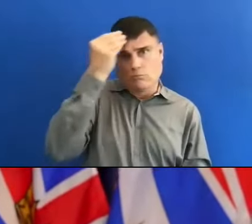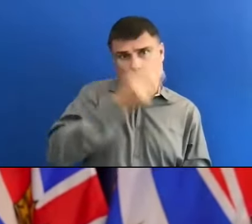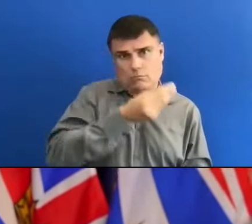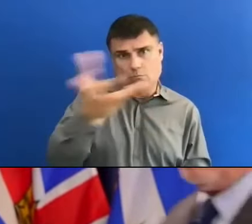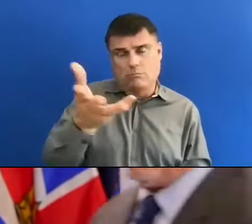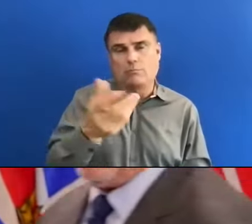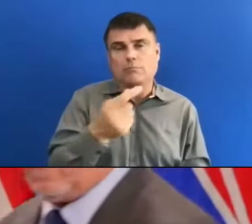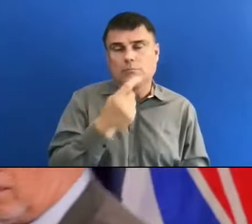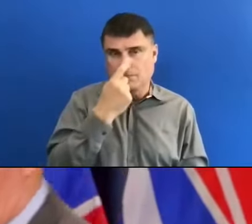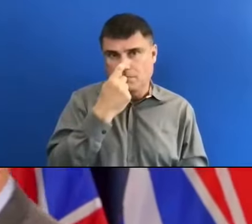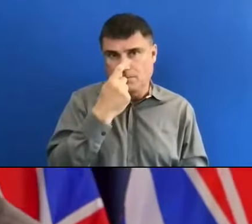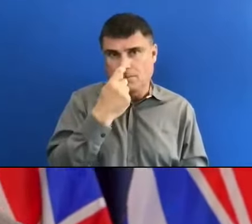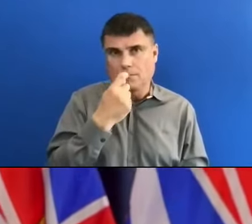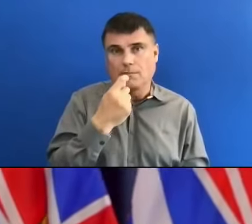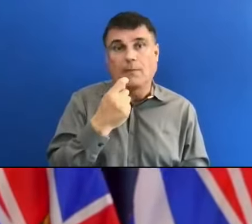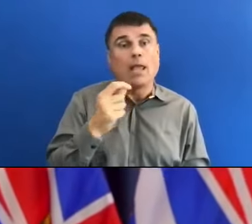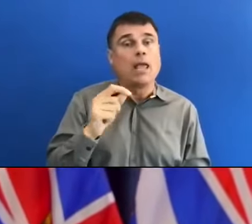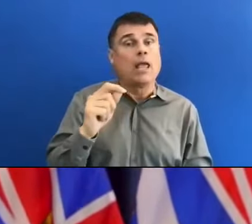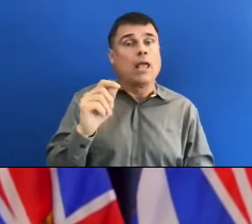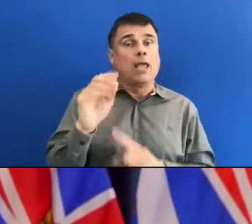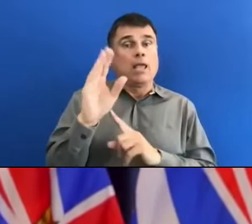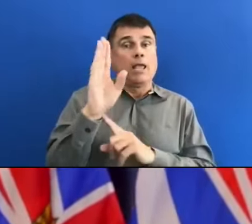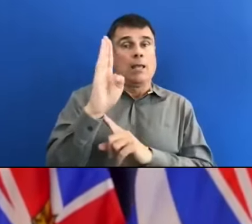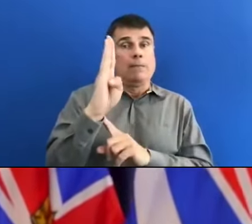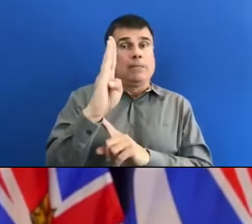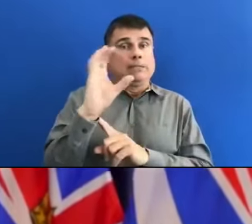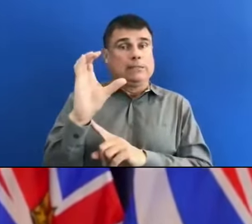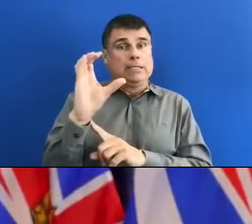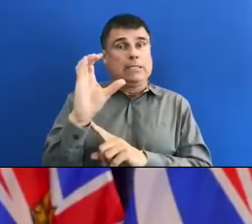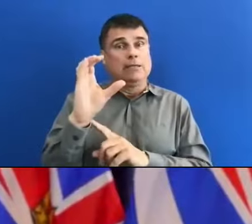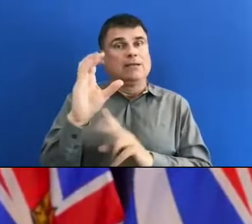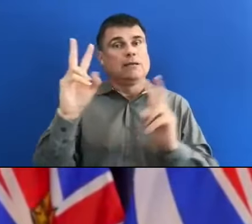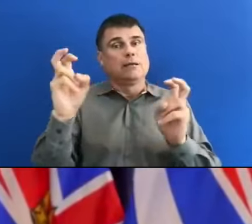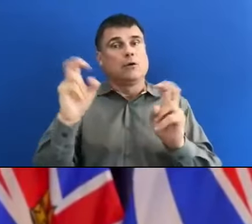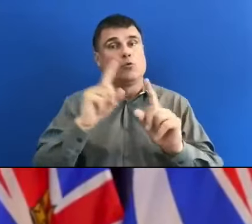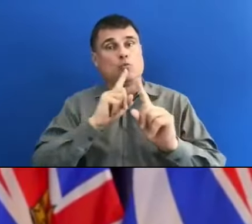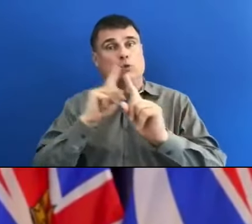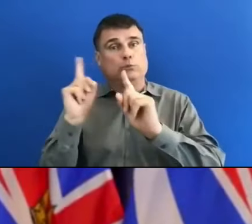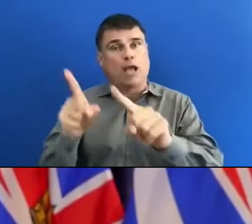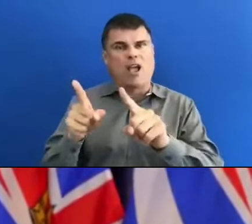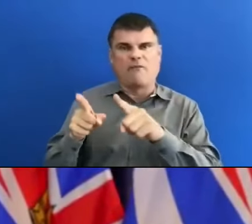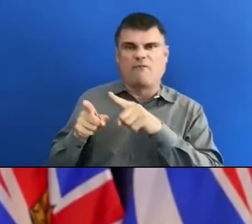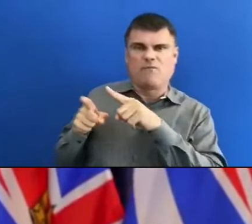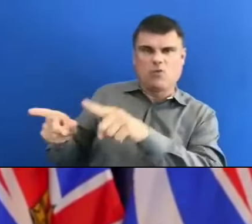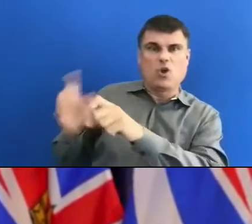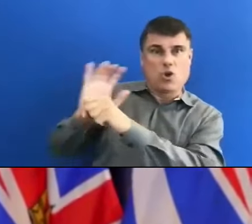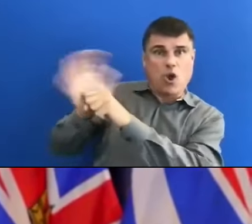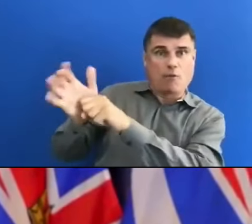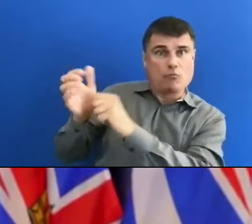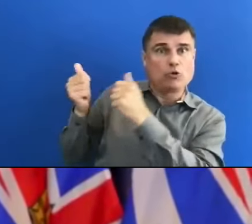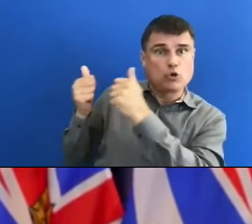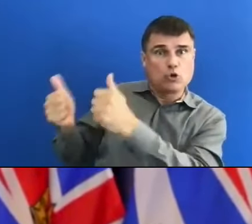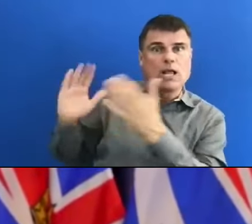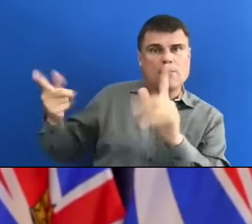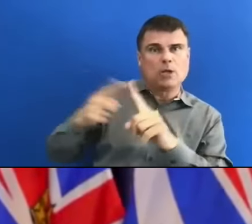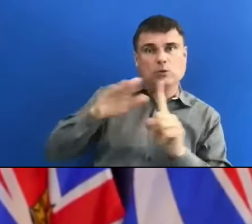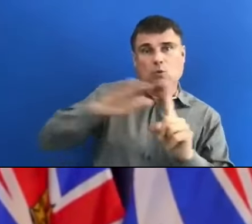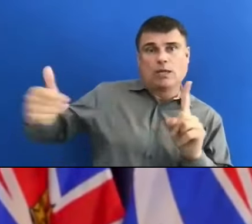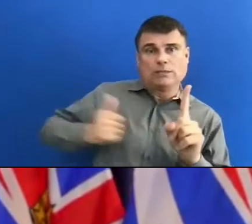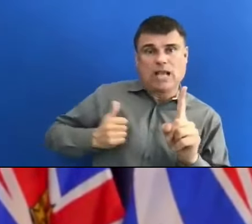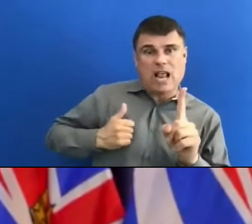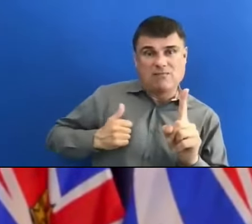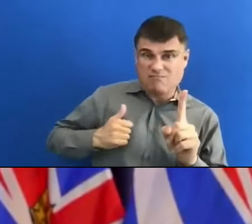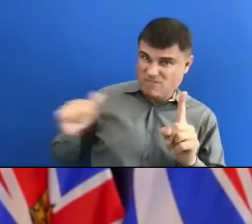pandemic extraordinary compared to other regions in Canada. Is it fair to say that given the report on excess